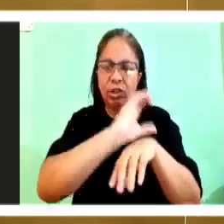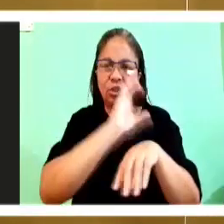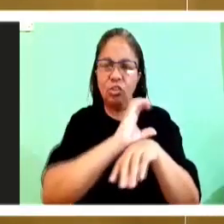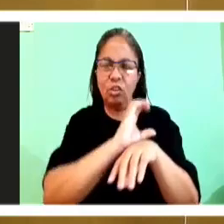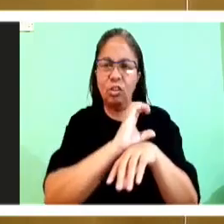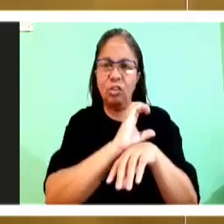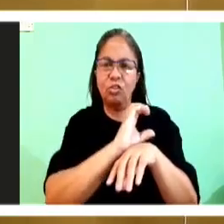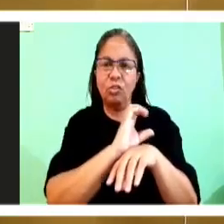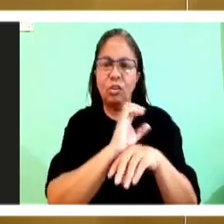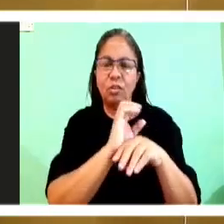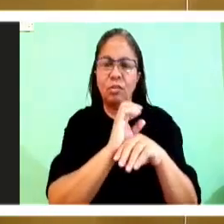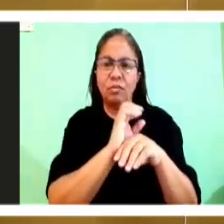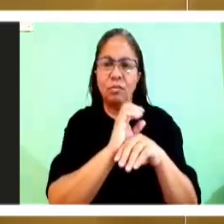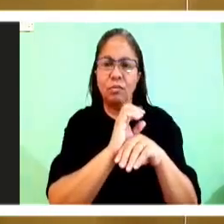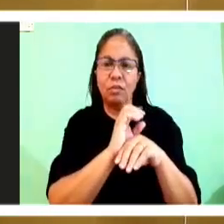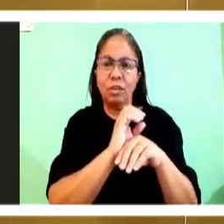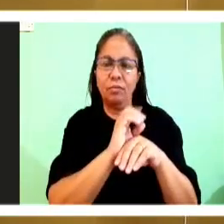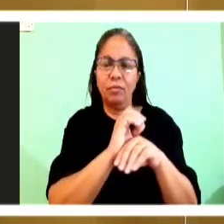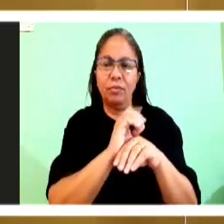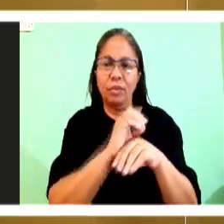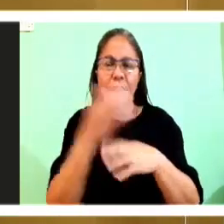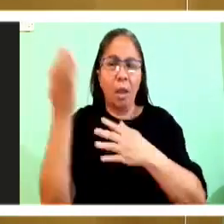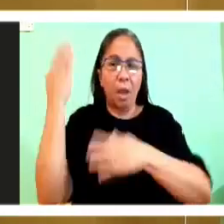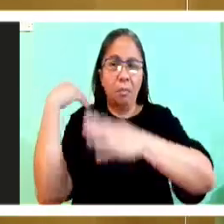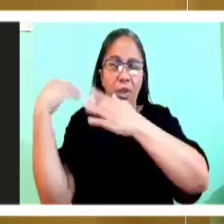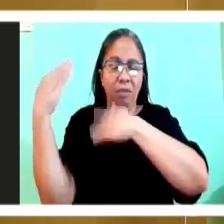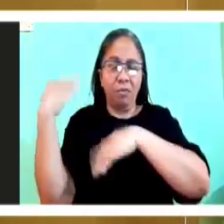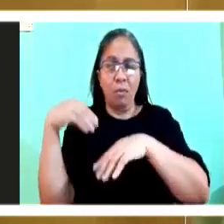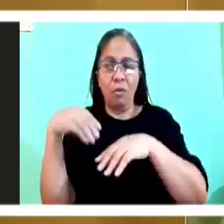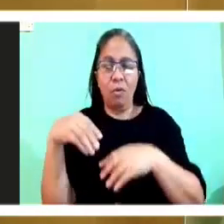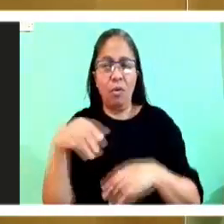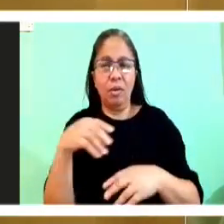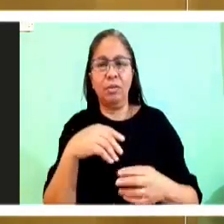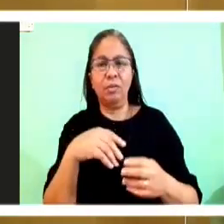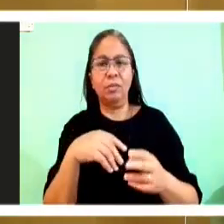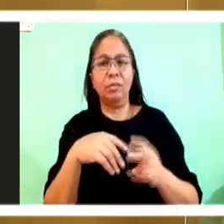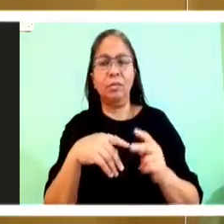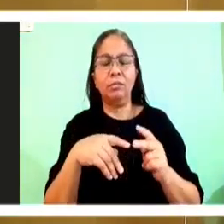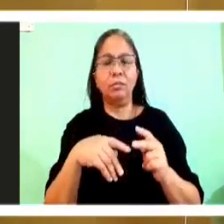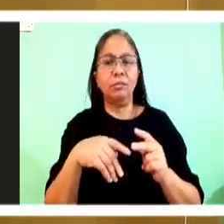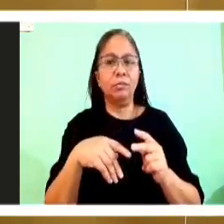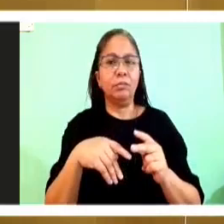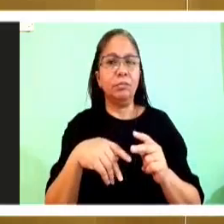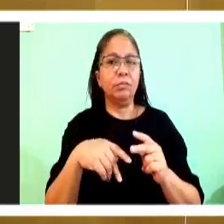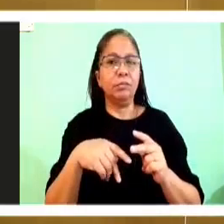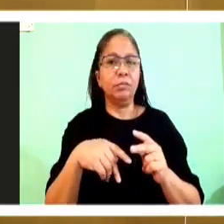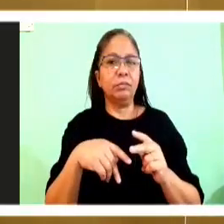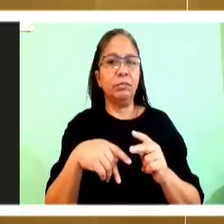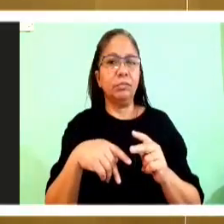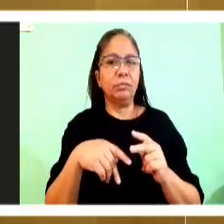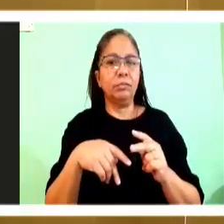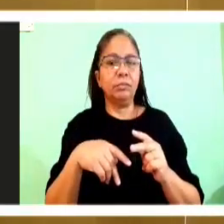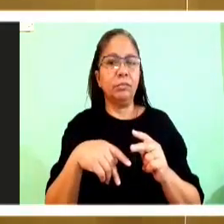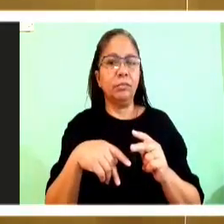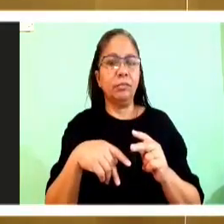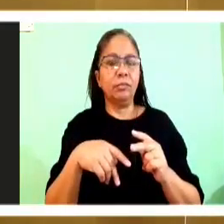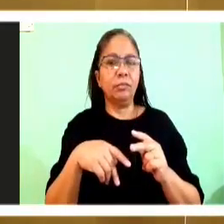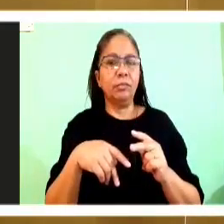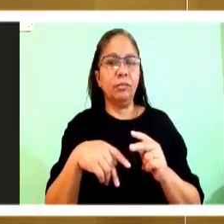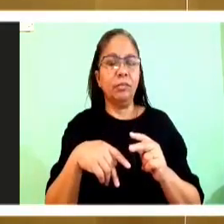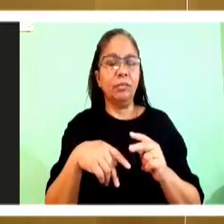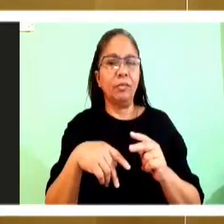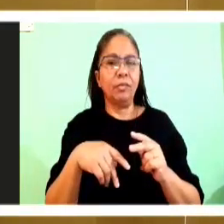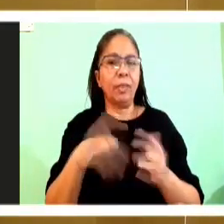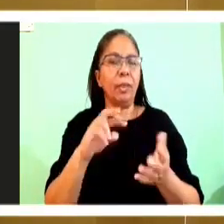so, the ancient church sees in this already that Jesus already knew what he was calling Peter to.